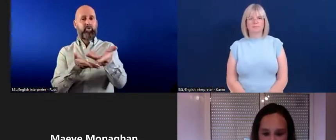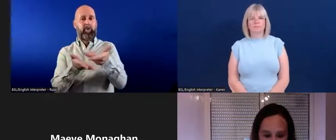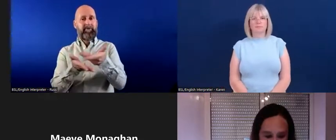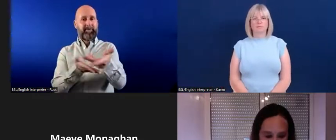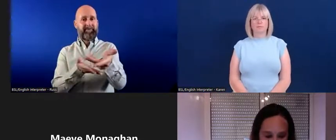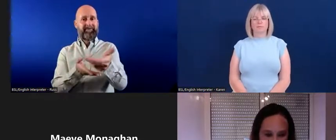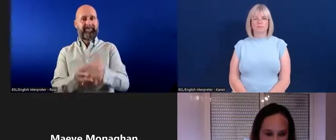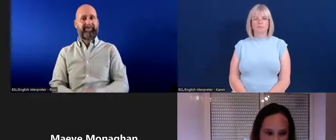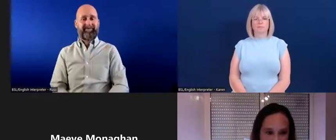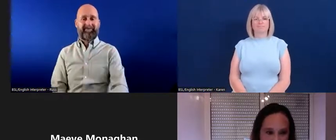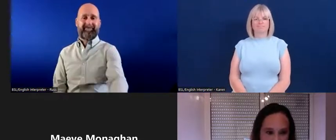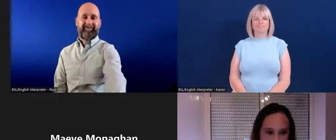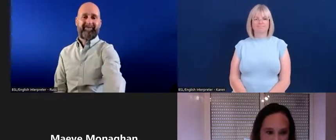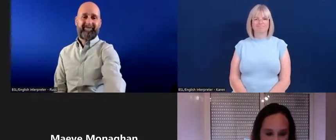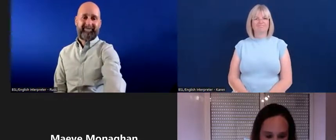Thank you Mae.